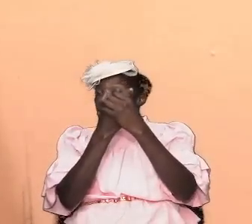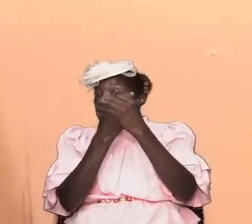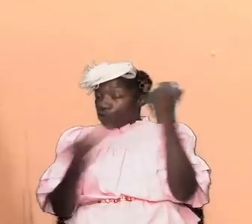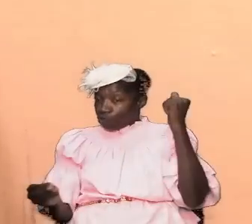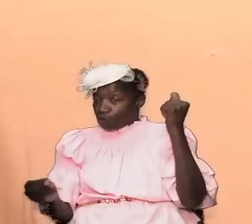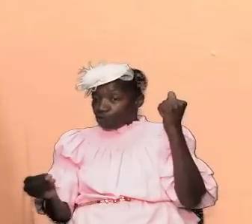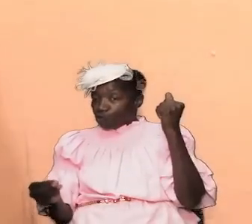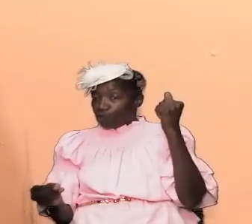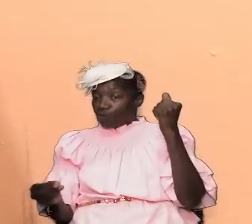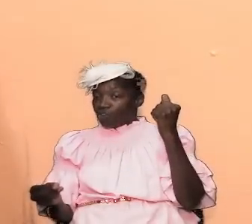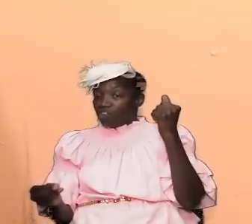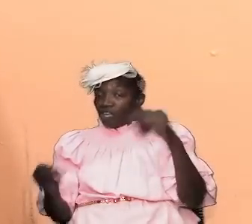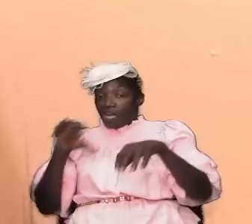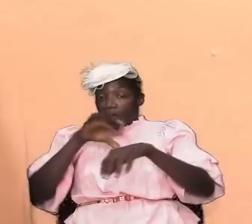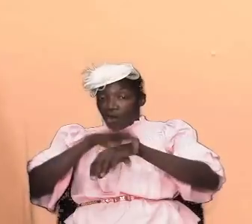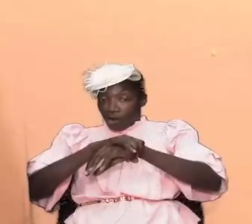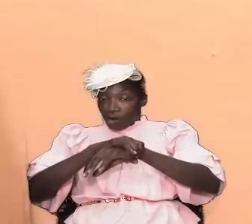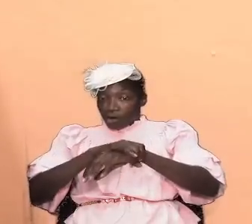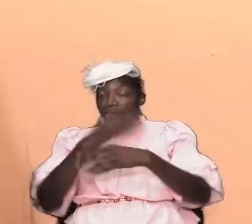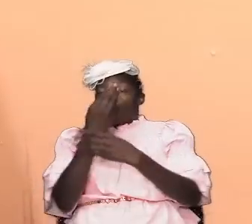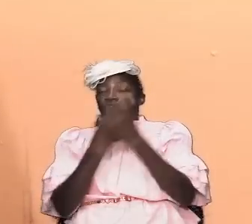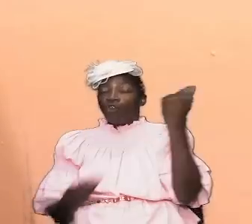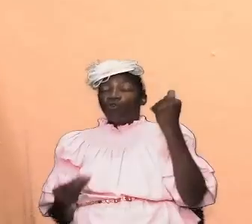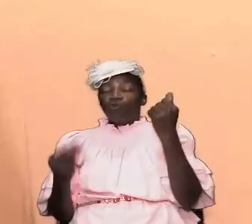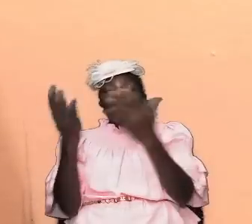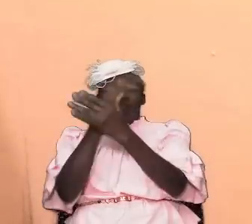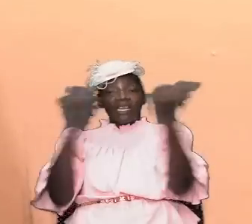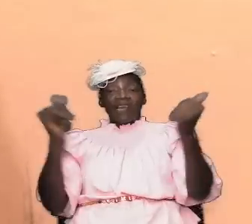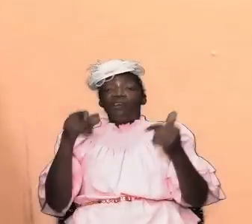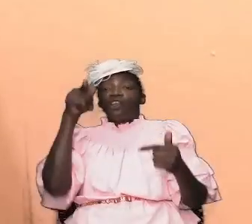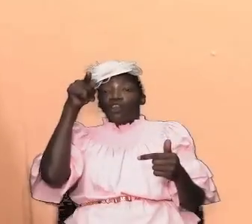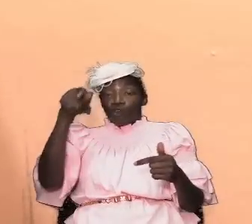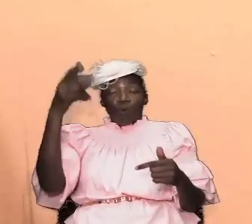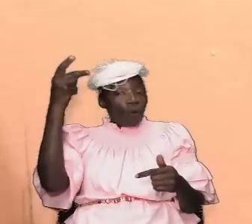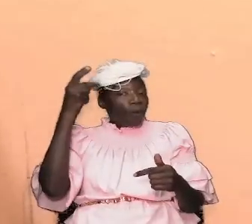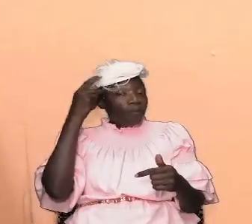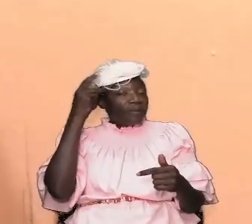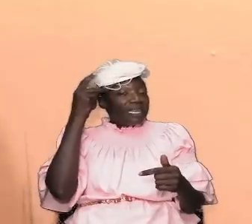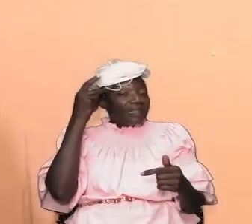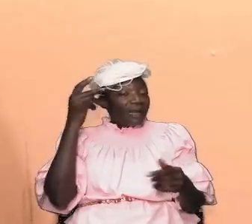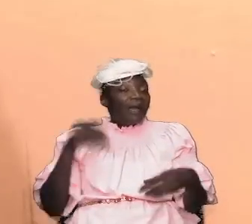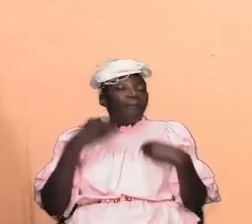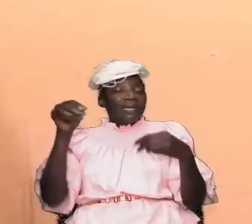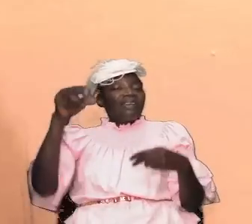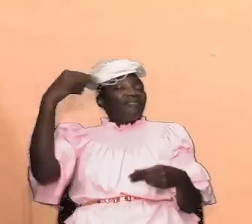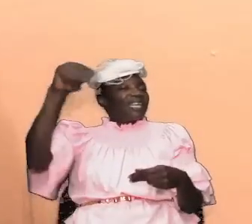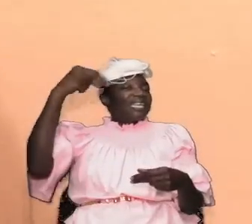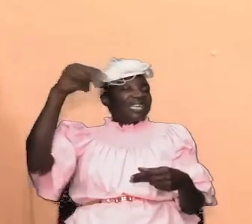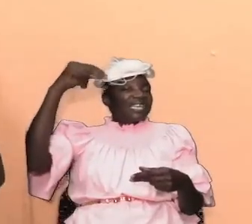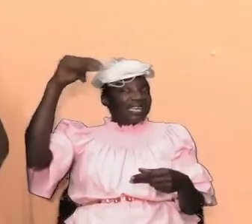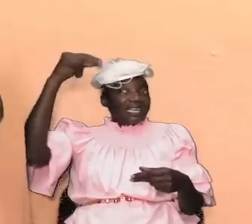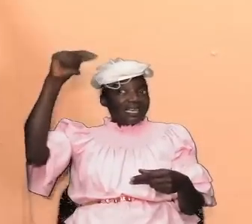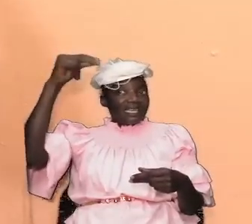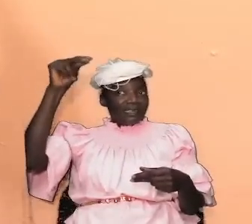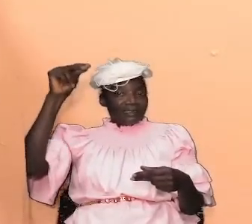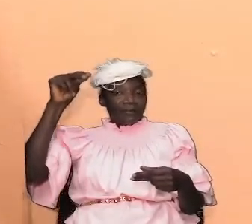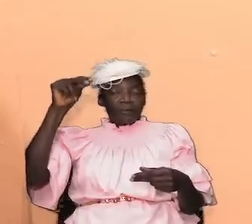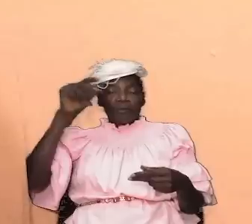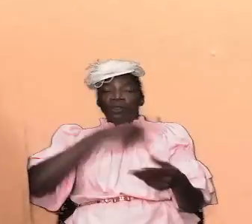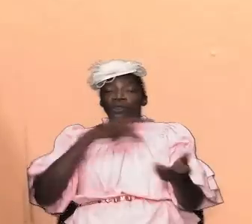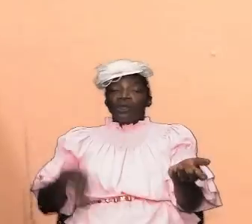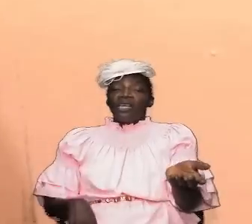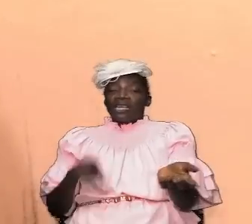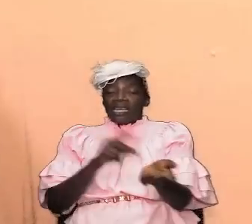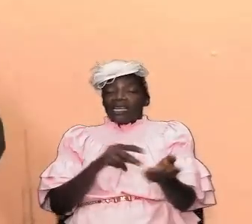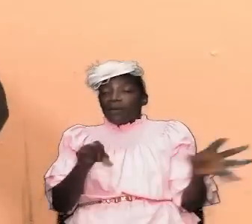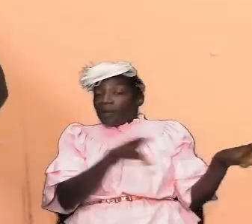to be loose in heaven but he did say to you peter i give the keys to the kingdom and so he was taken out of